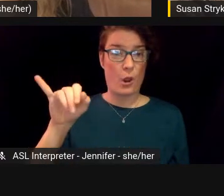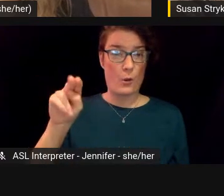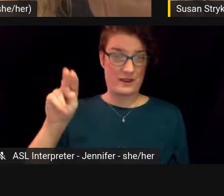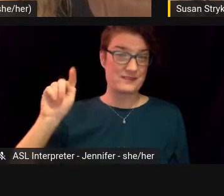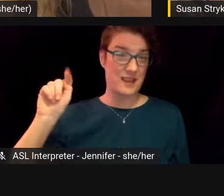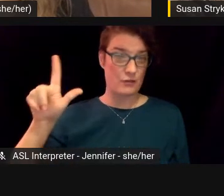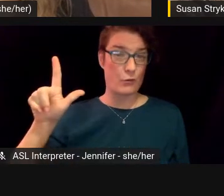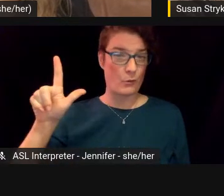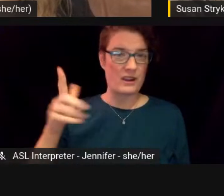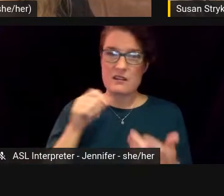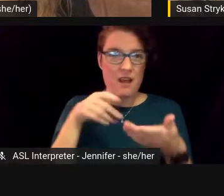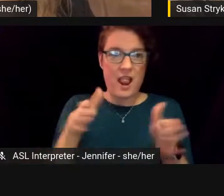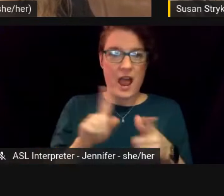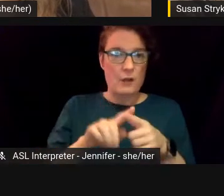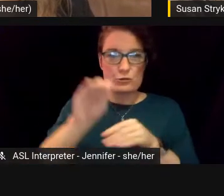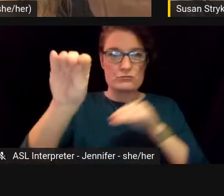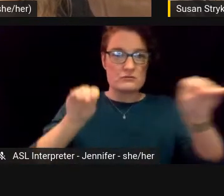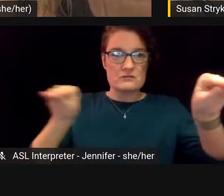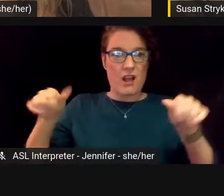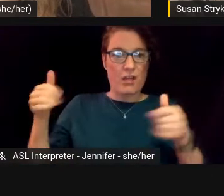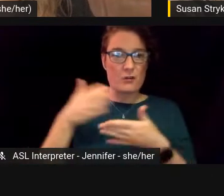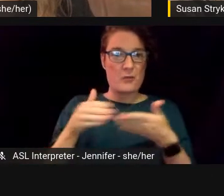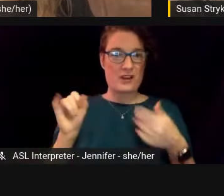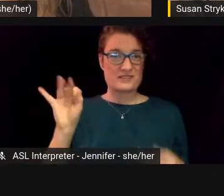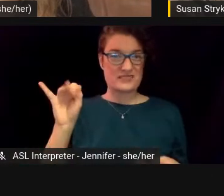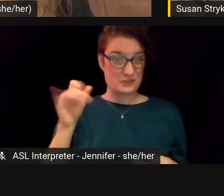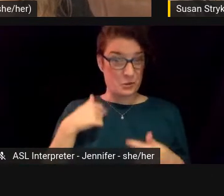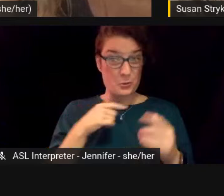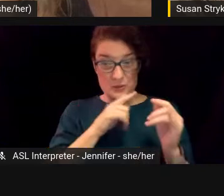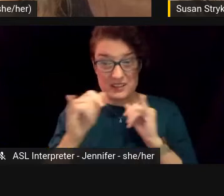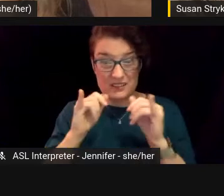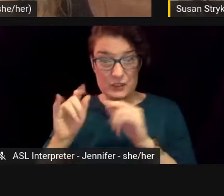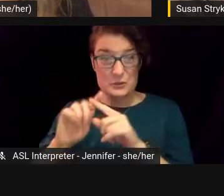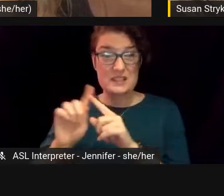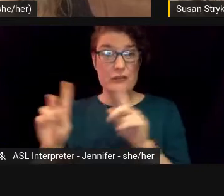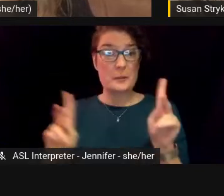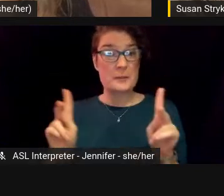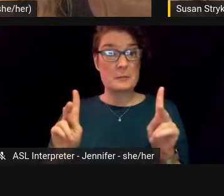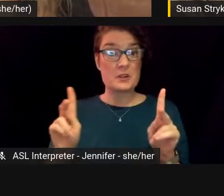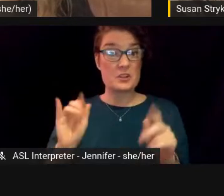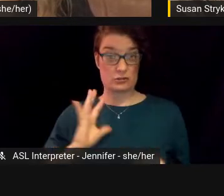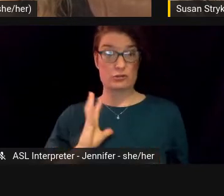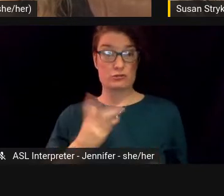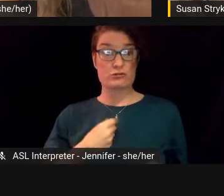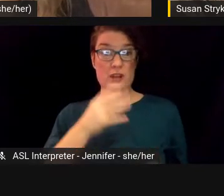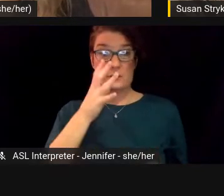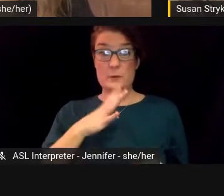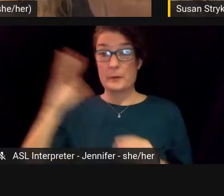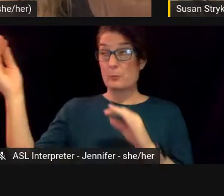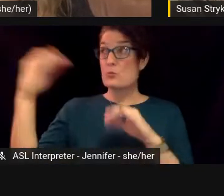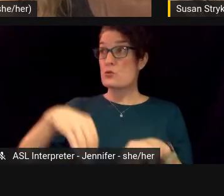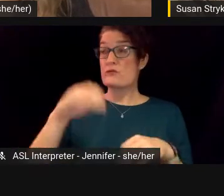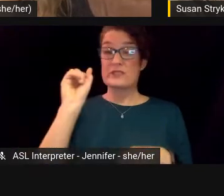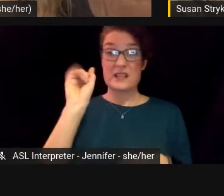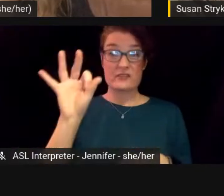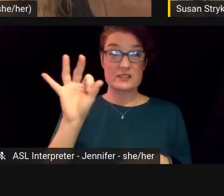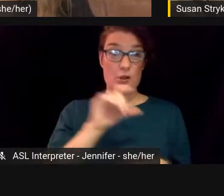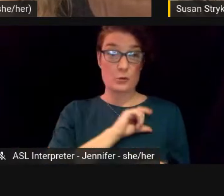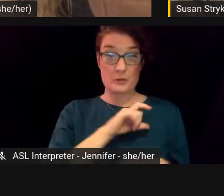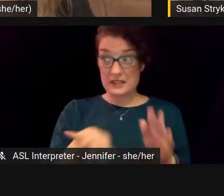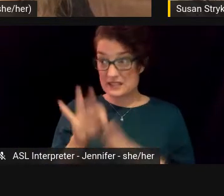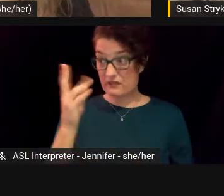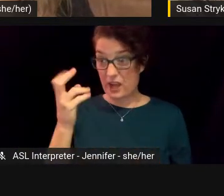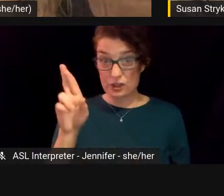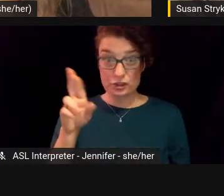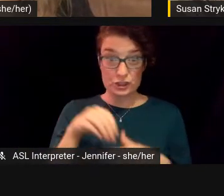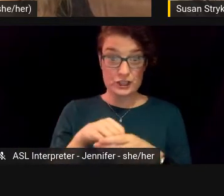parts of the city. It's like, we interviewed people who like back in the day, like trans woman comes to San Francisco, the police find her